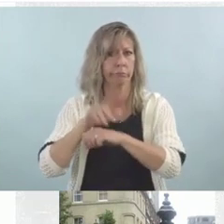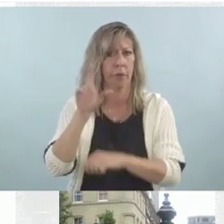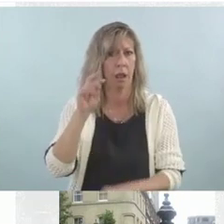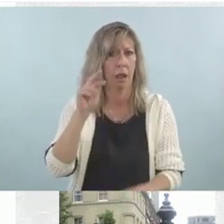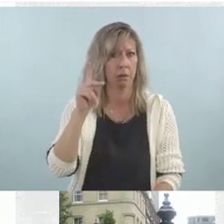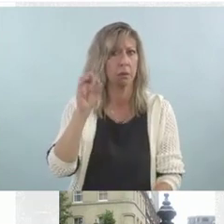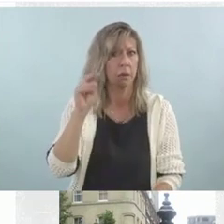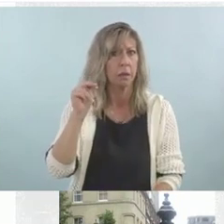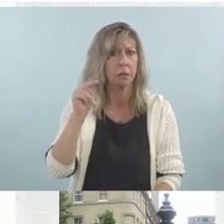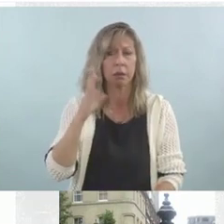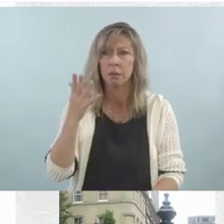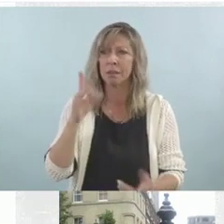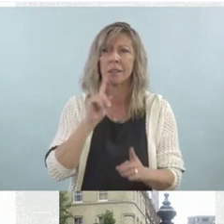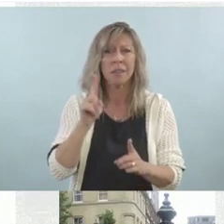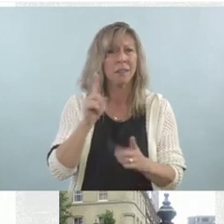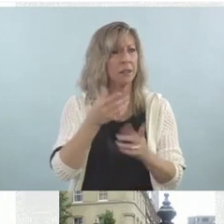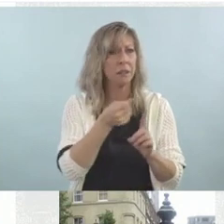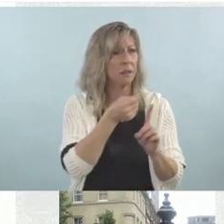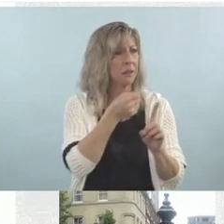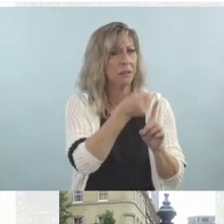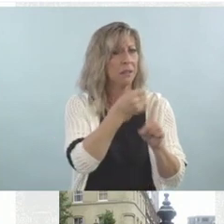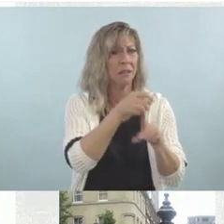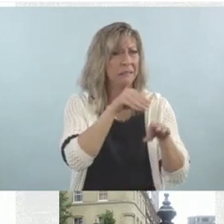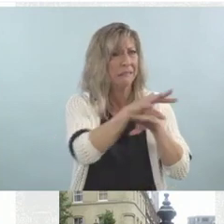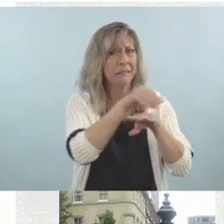killing people pretty regularly.